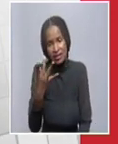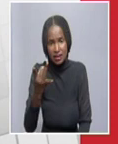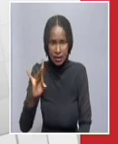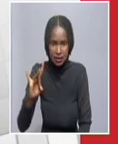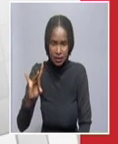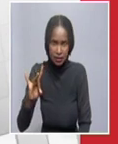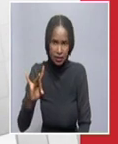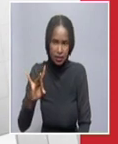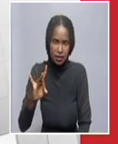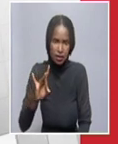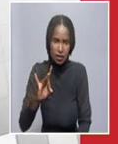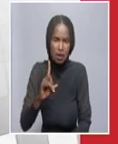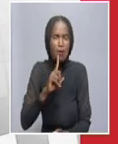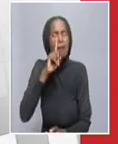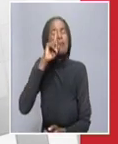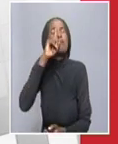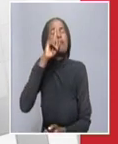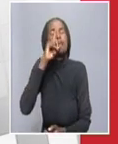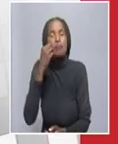Total samples tested,